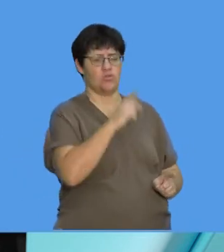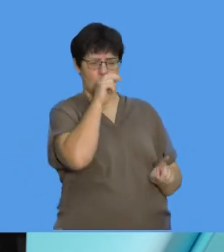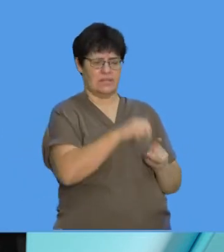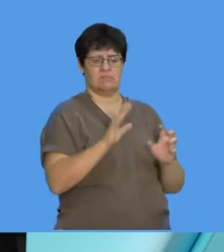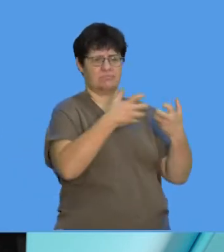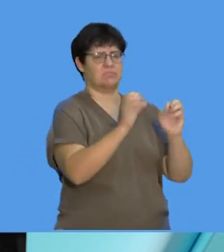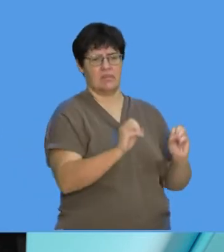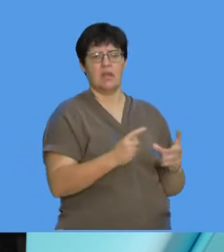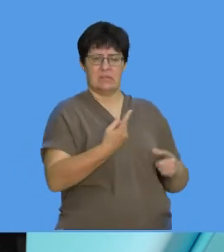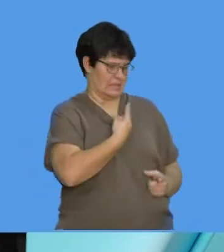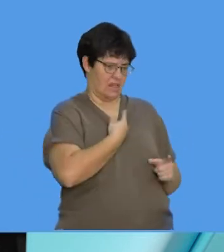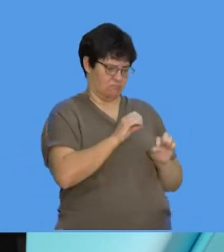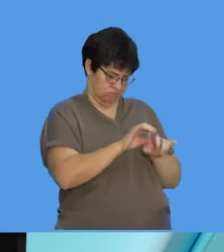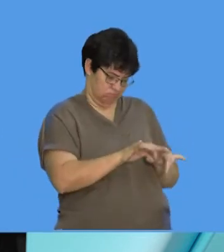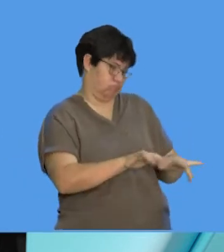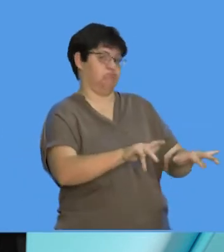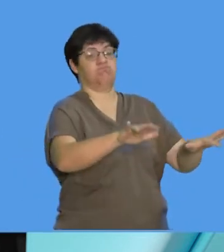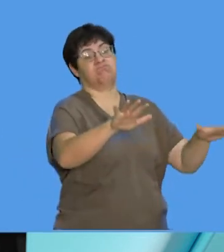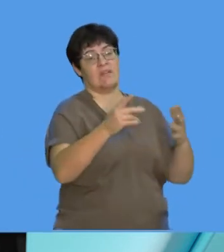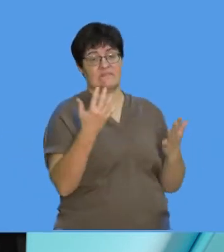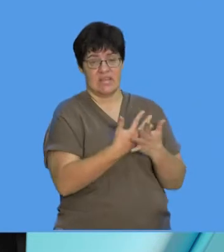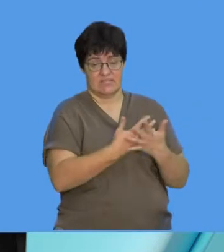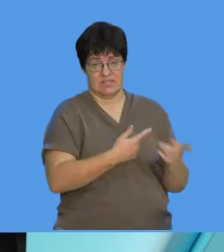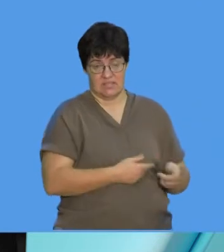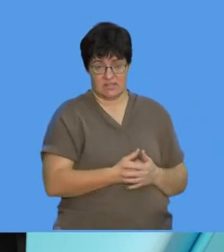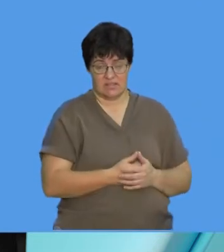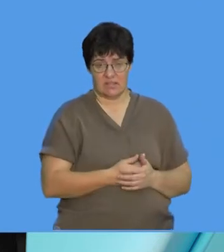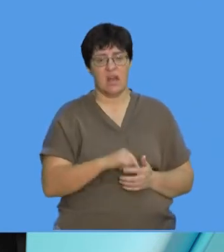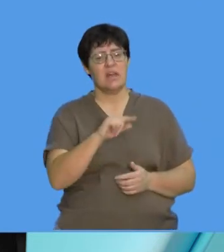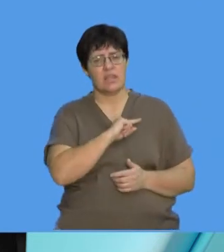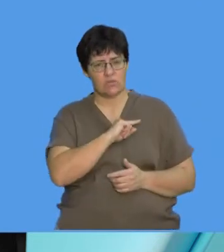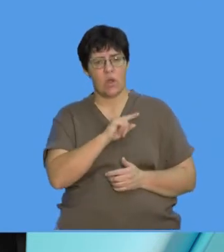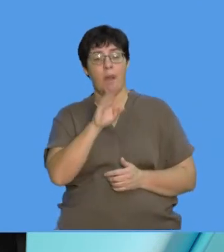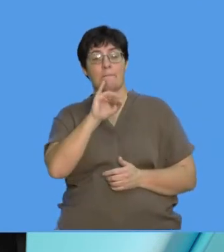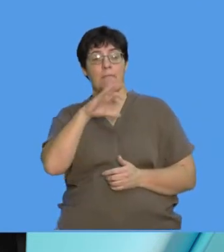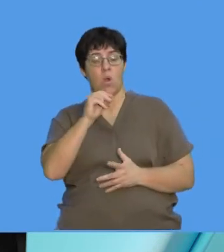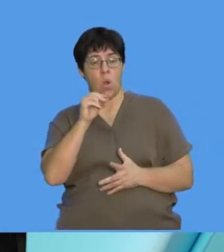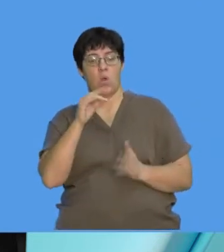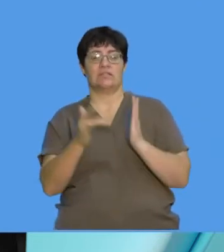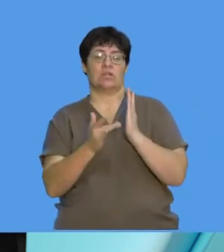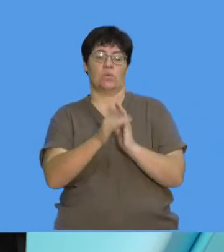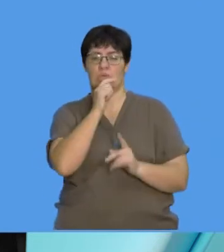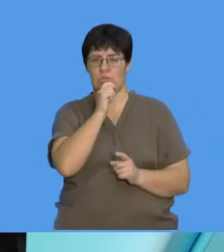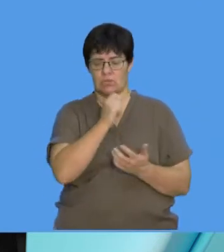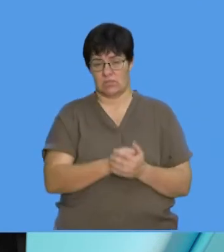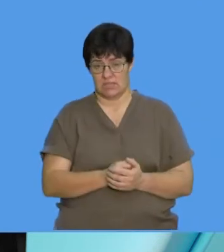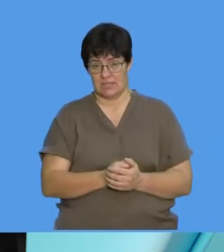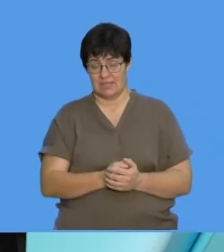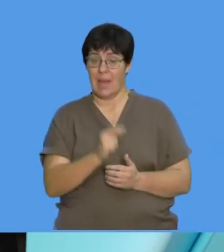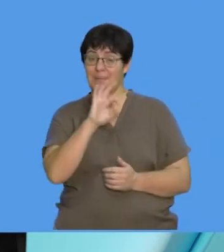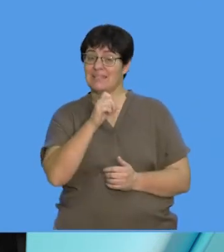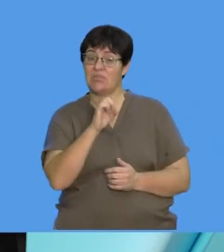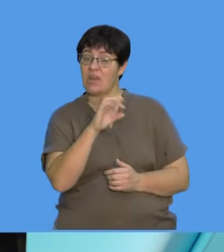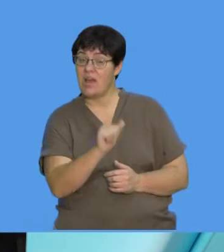own, and they do it very, very quickly. And that's why we can use a lot of biotechnology. We can use